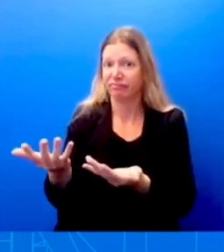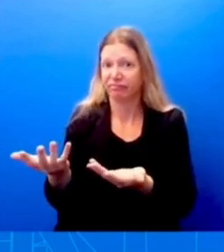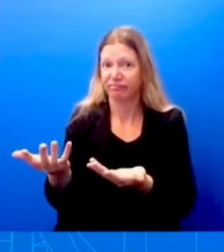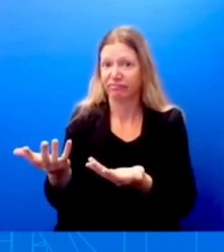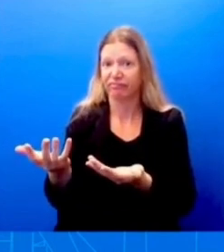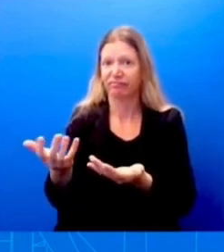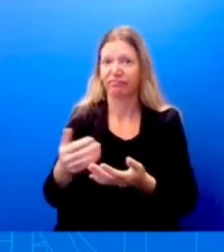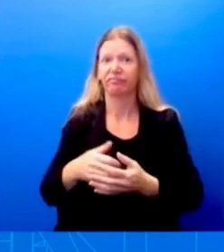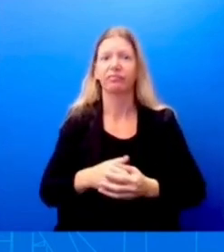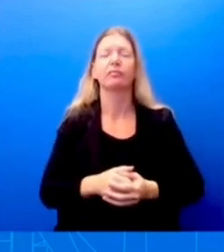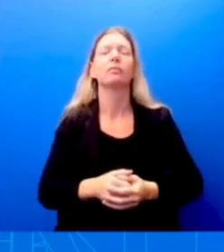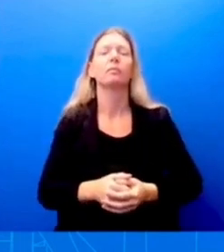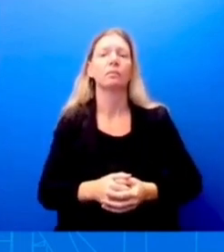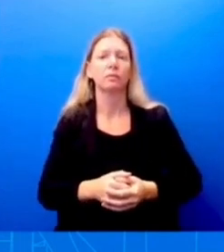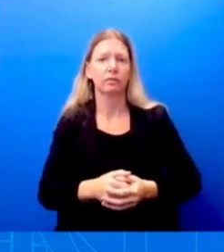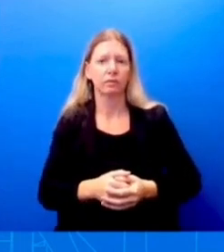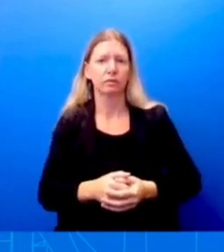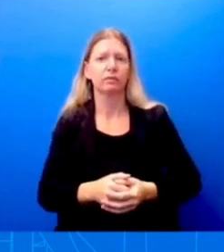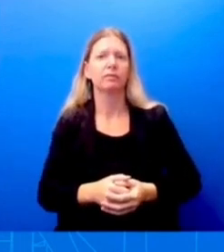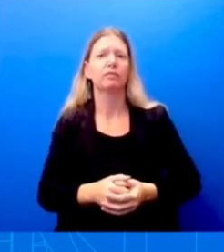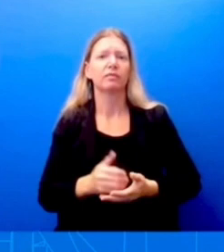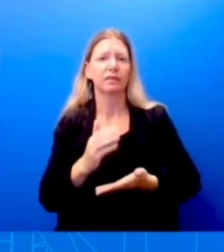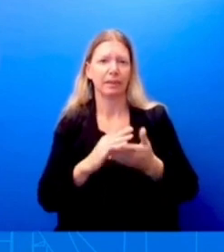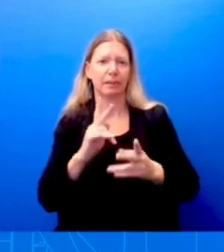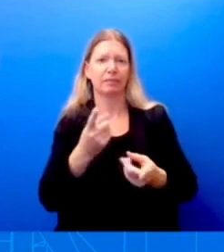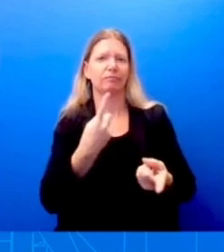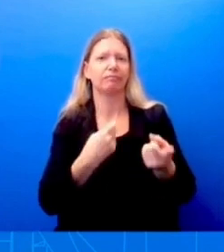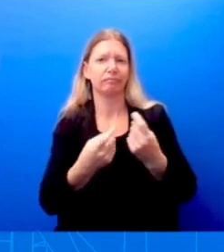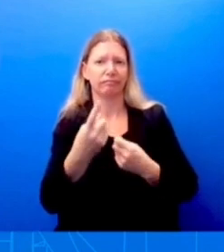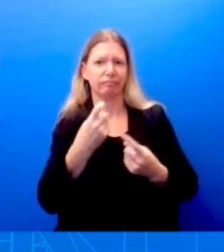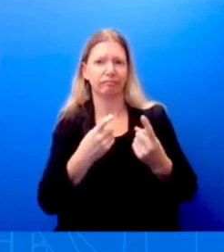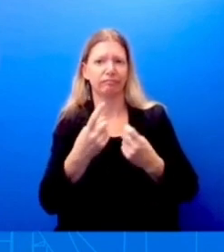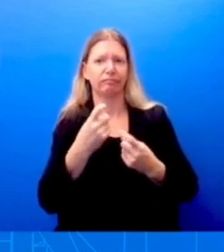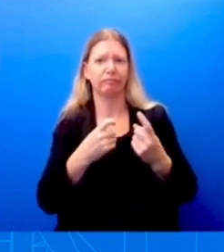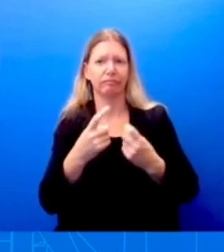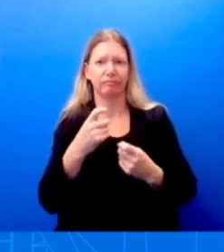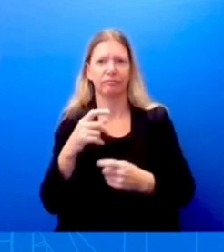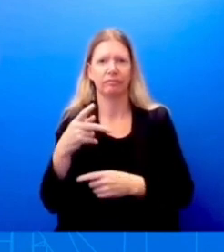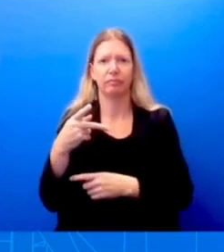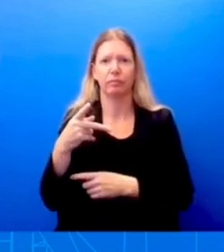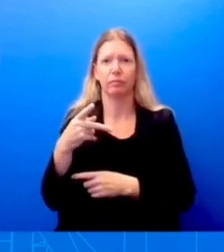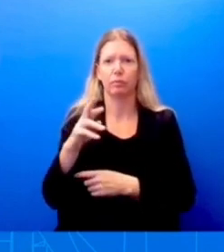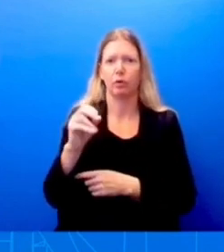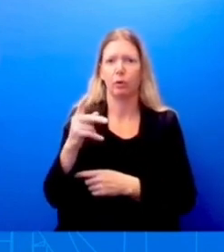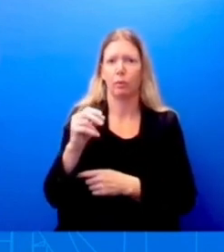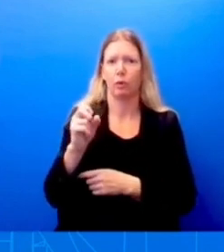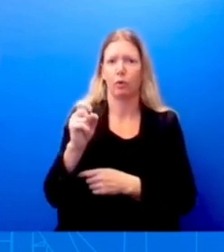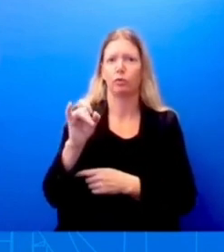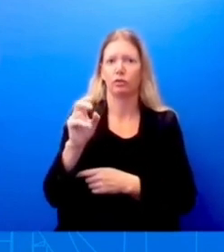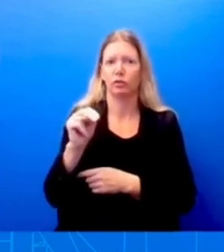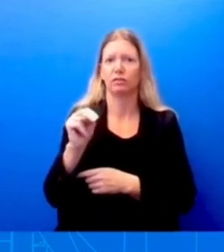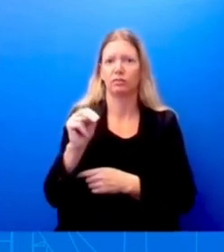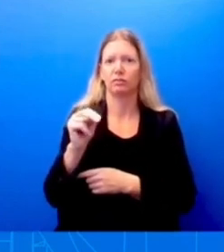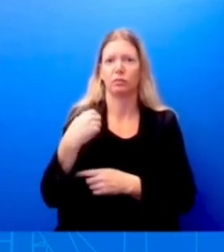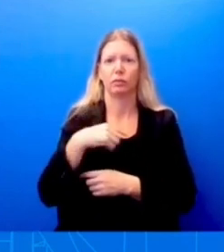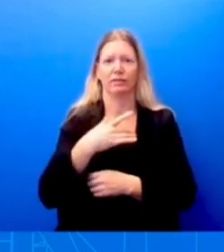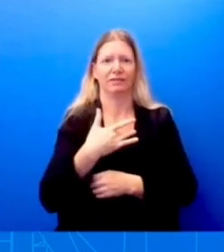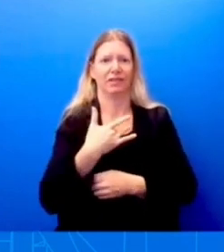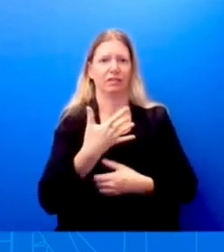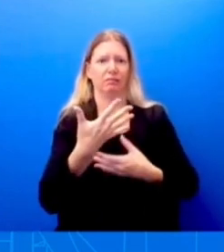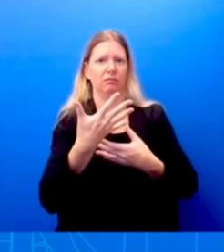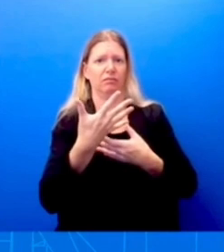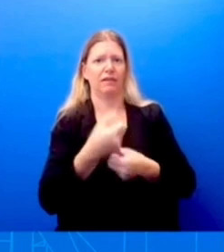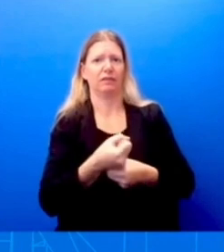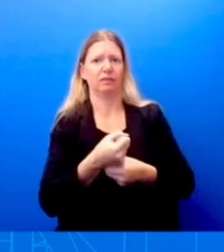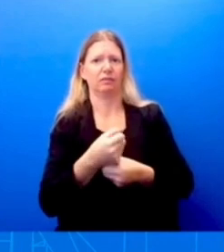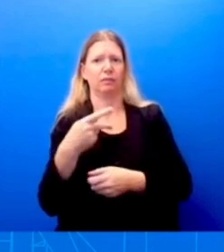Purgosian. So, so we are increasingly confident that Purgosian died in the plane